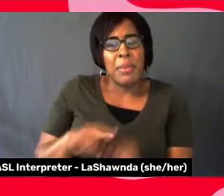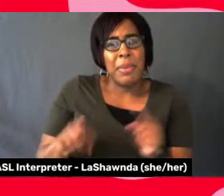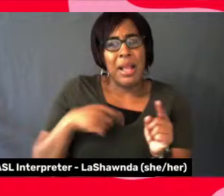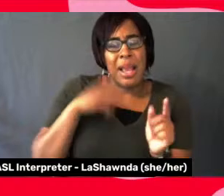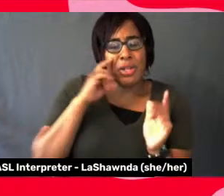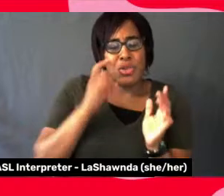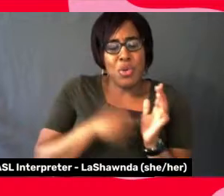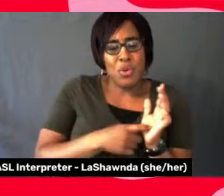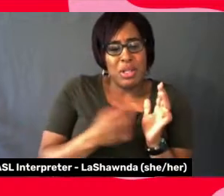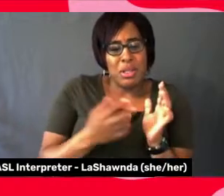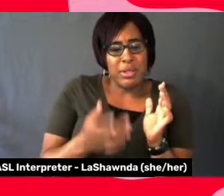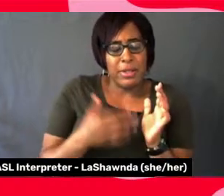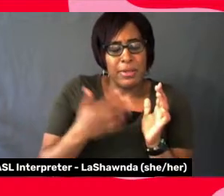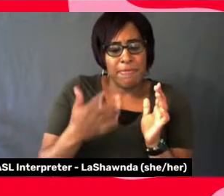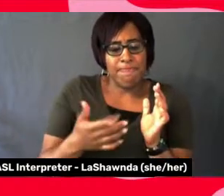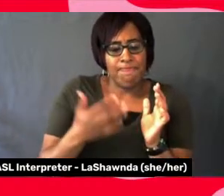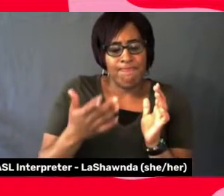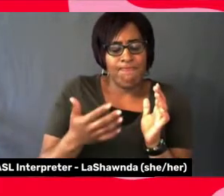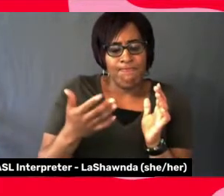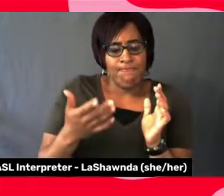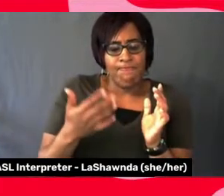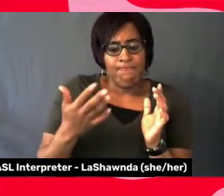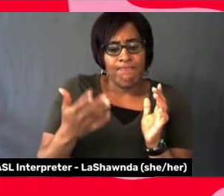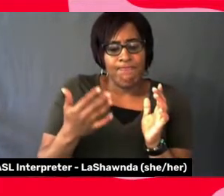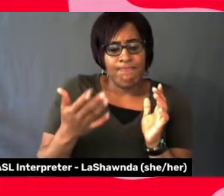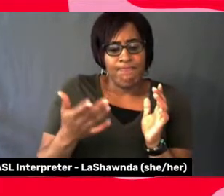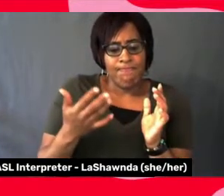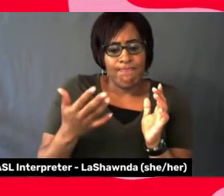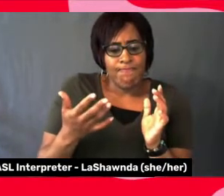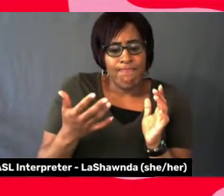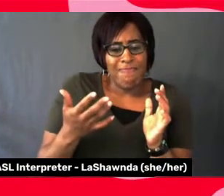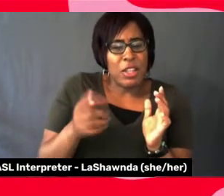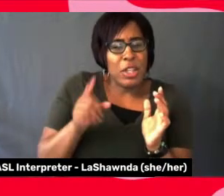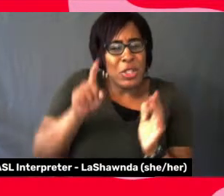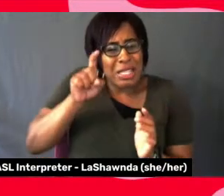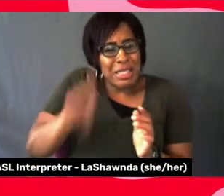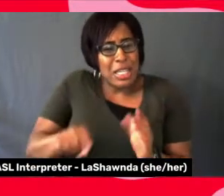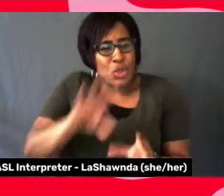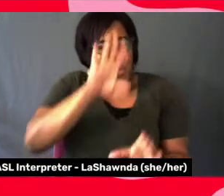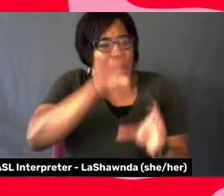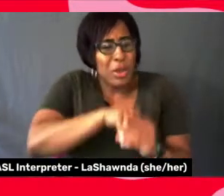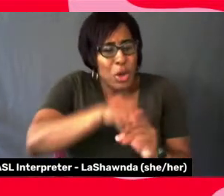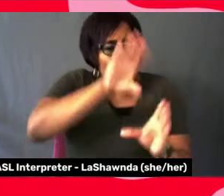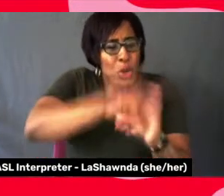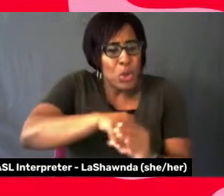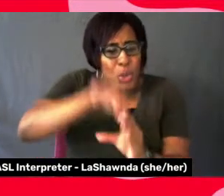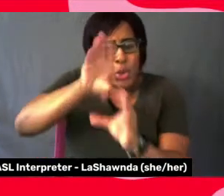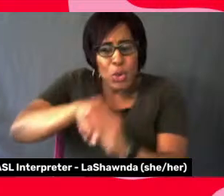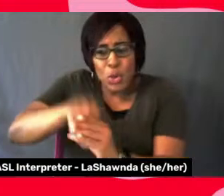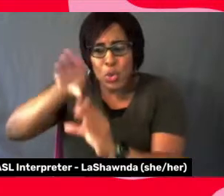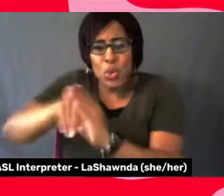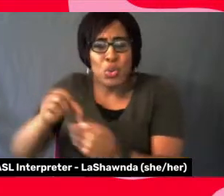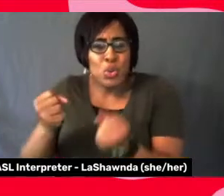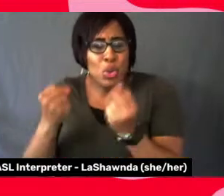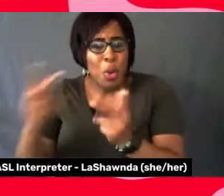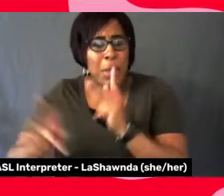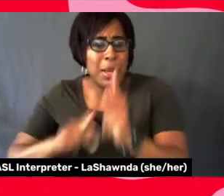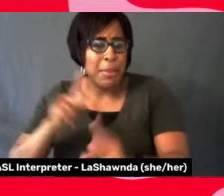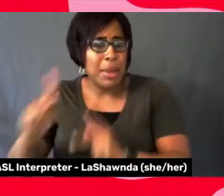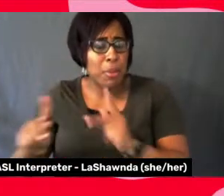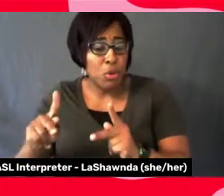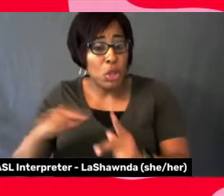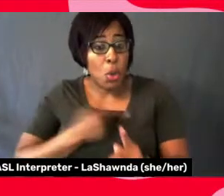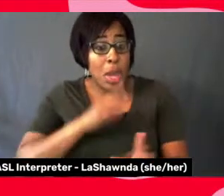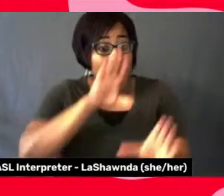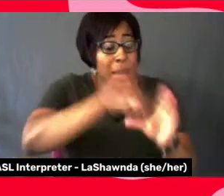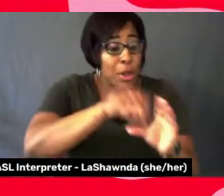need to include so many, to, to be so inclusive that we are willing to forget